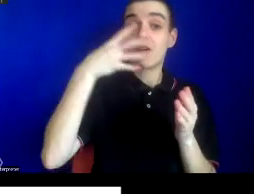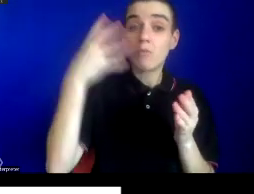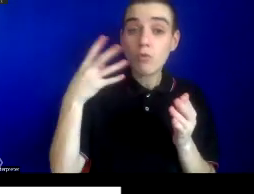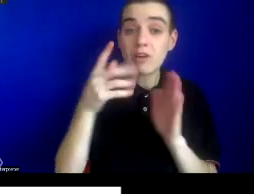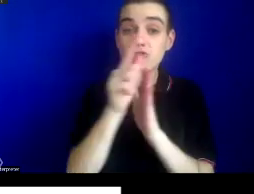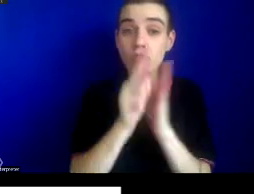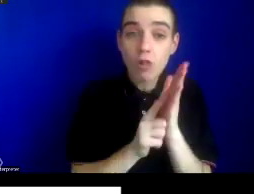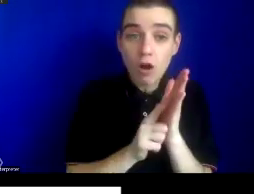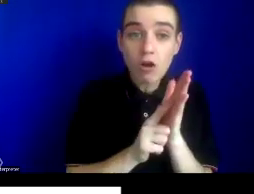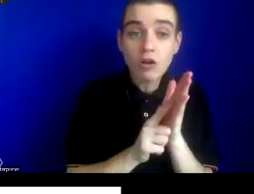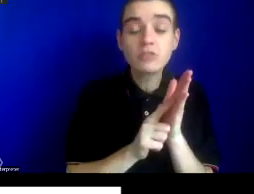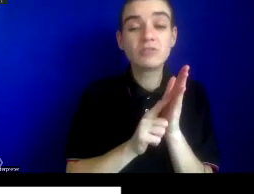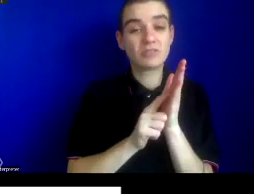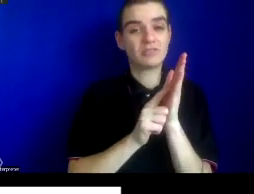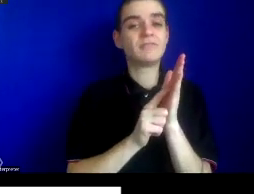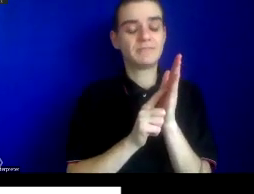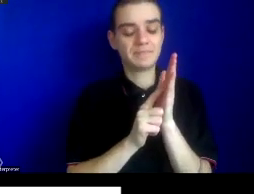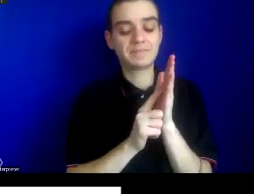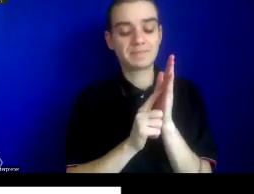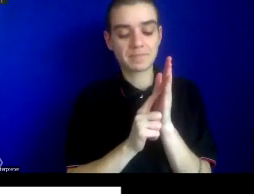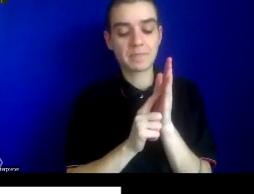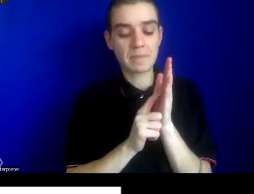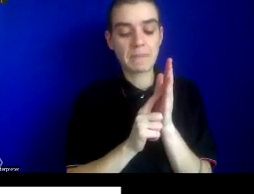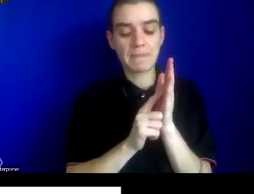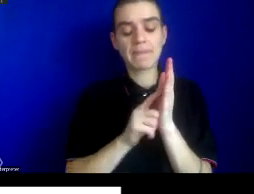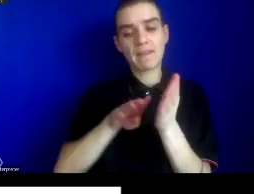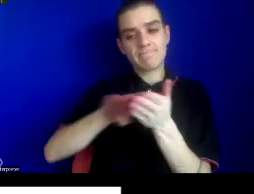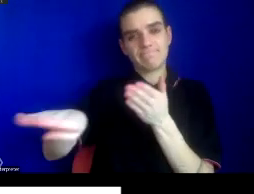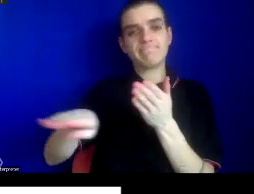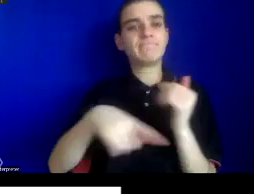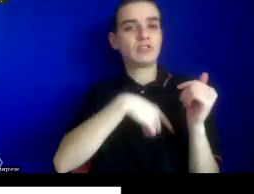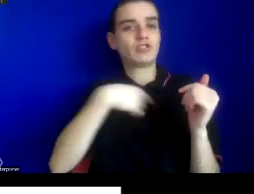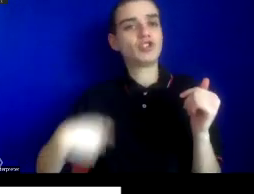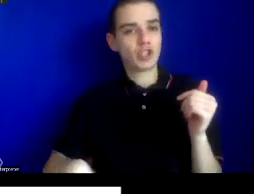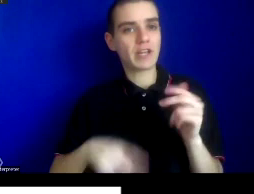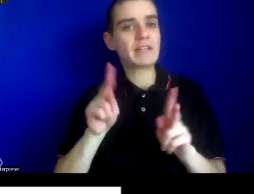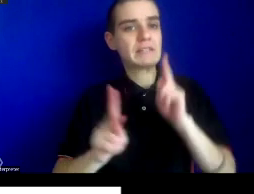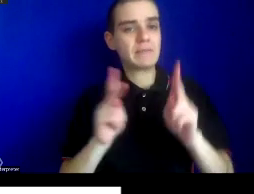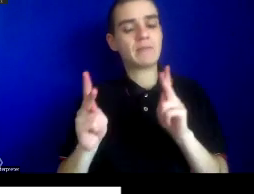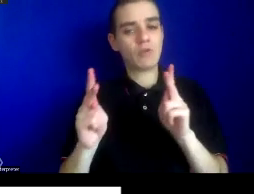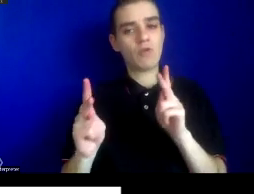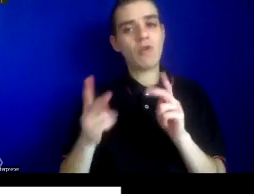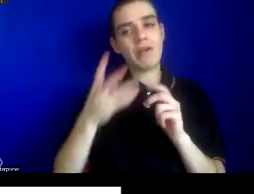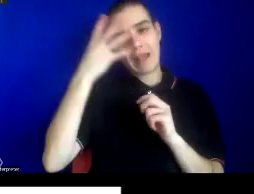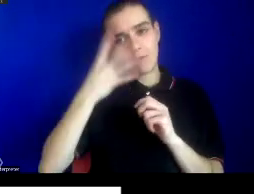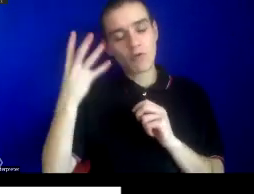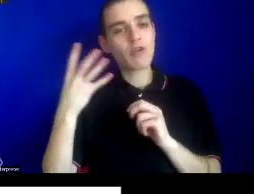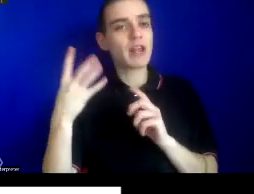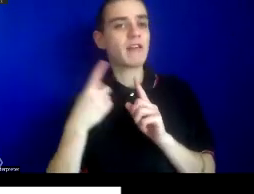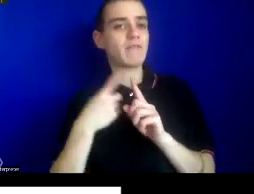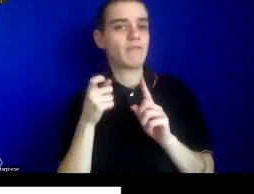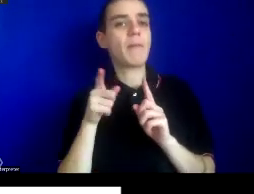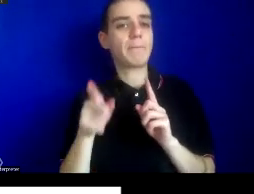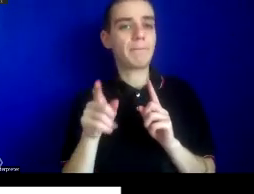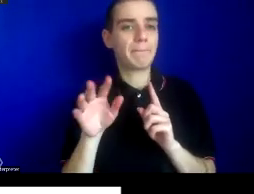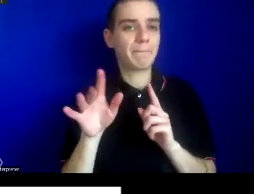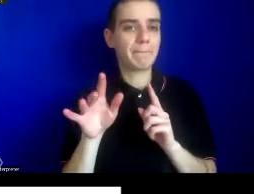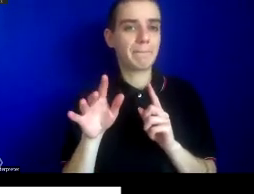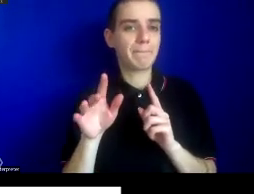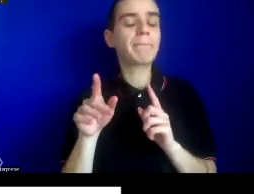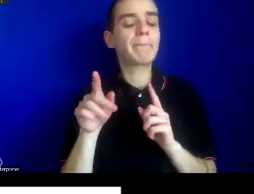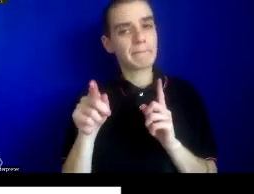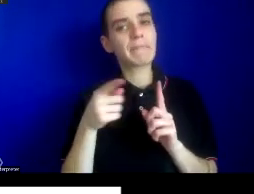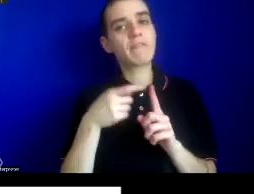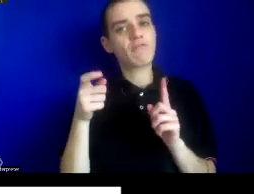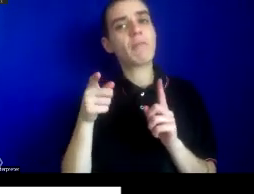Chinese immigrants and those immigrating from broadly